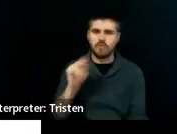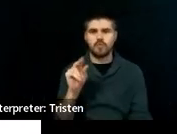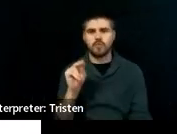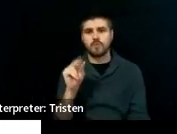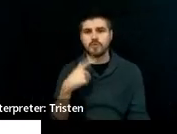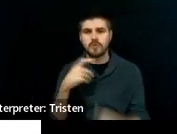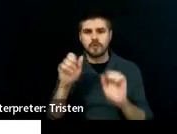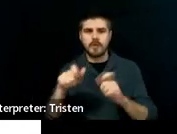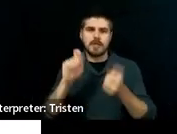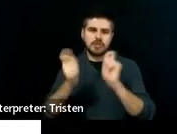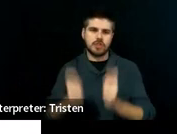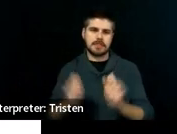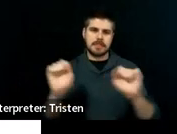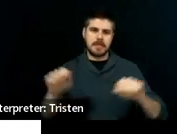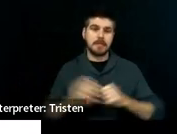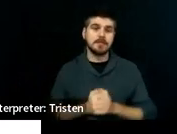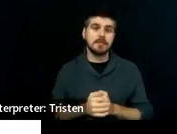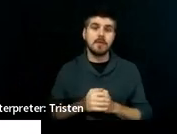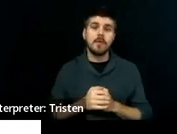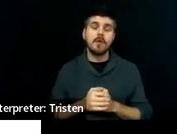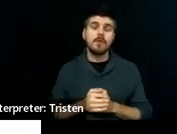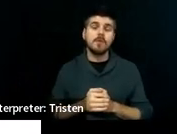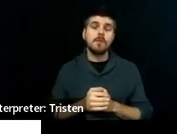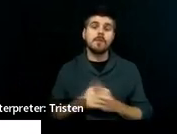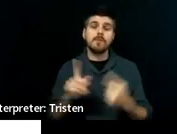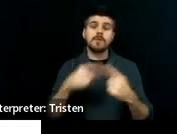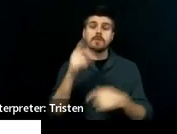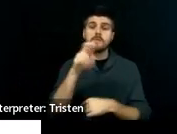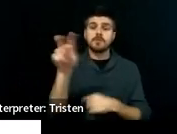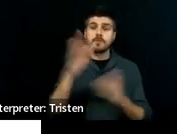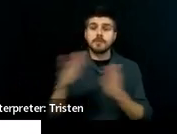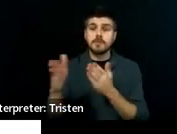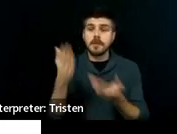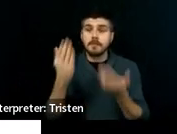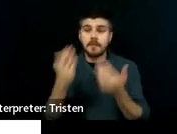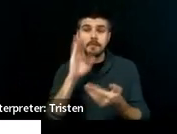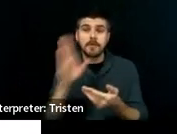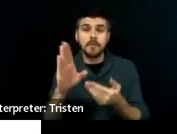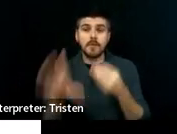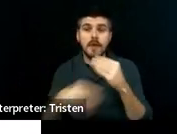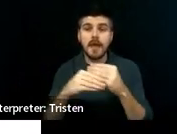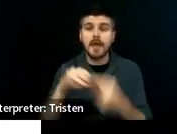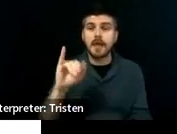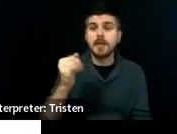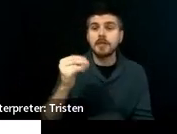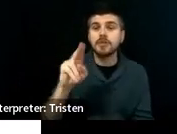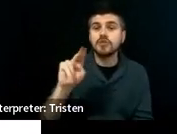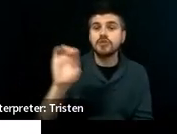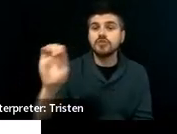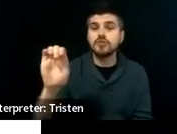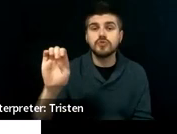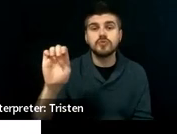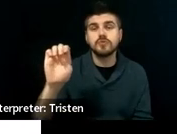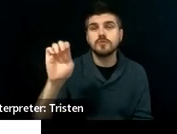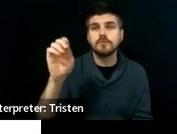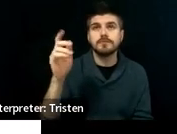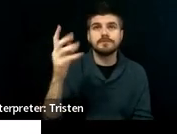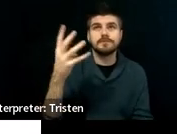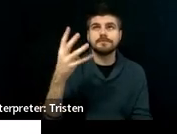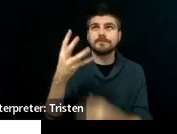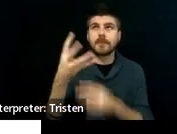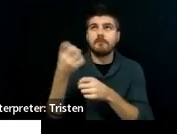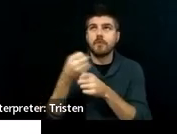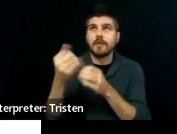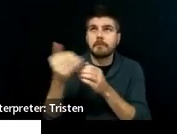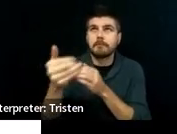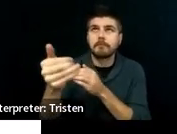transition plan, you might just put in, you know, June and then the year, just count out four years. And